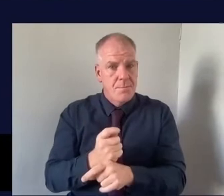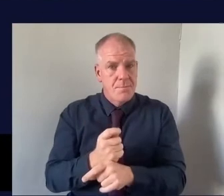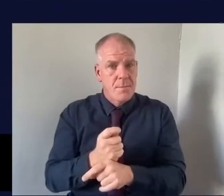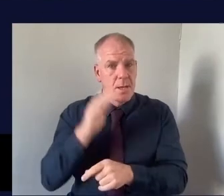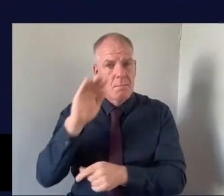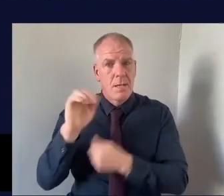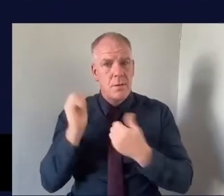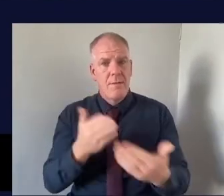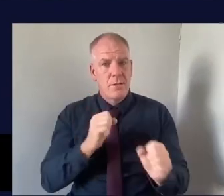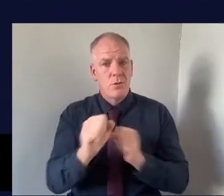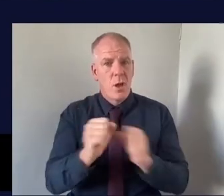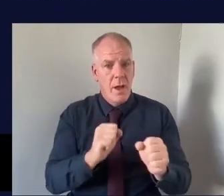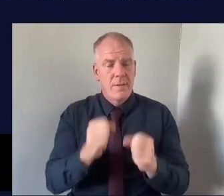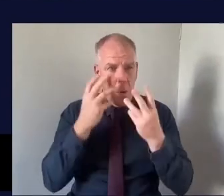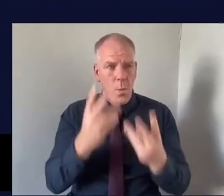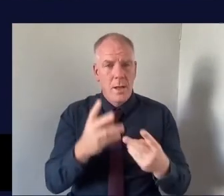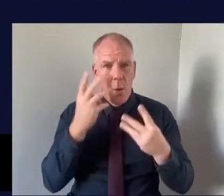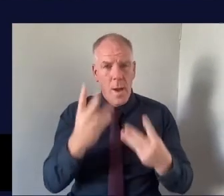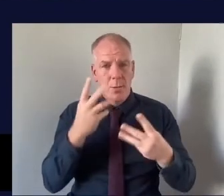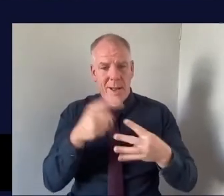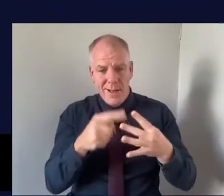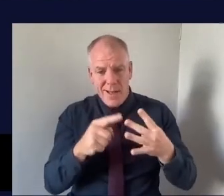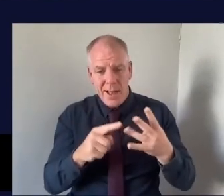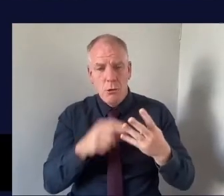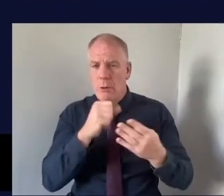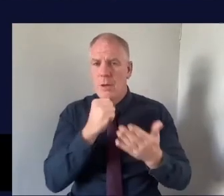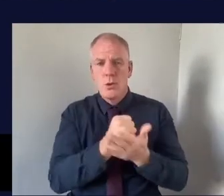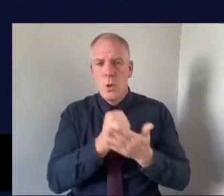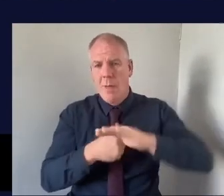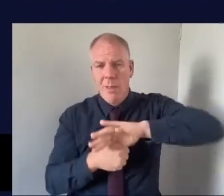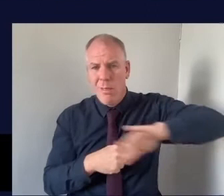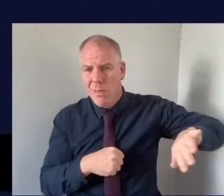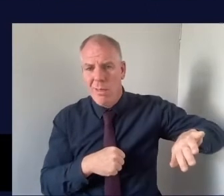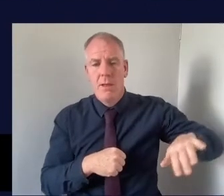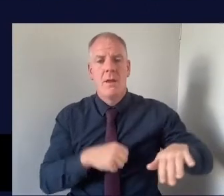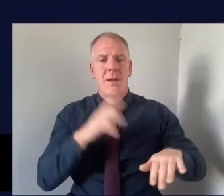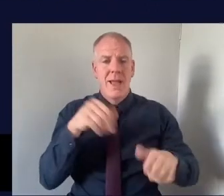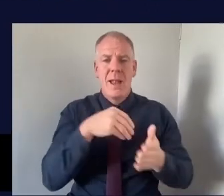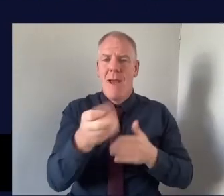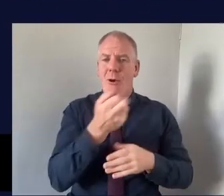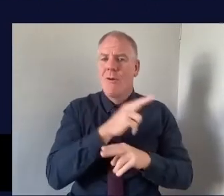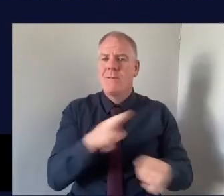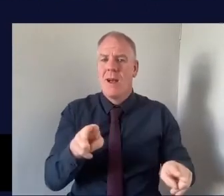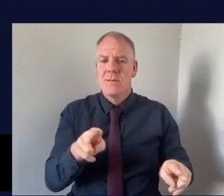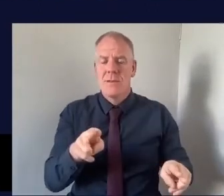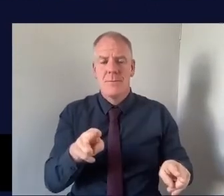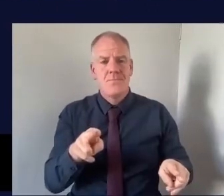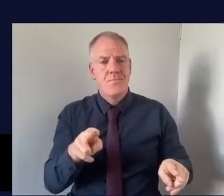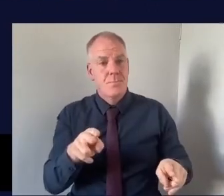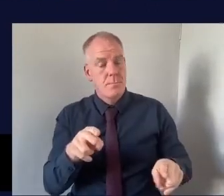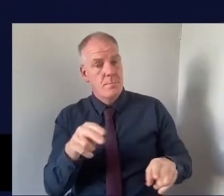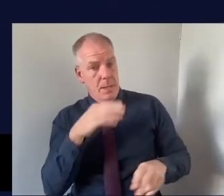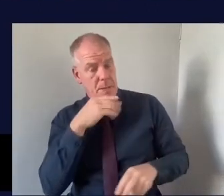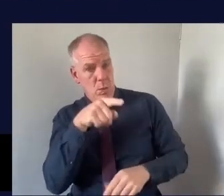the service you really want to make sure that no student is excluded whether they can pay for it or not. So is that something that you then